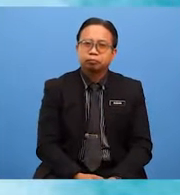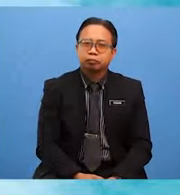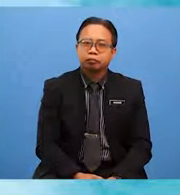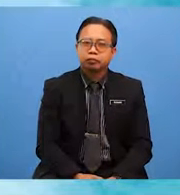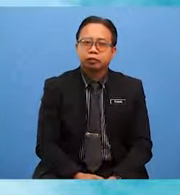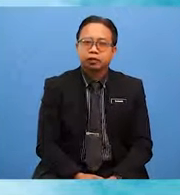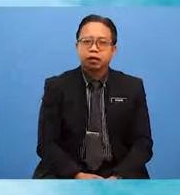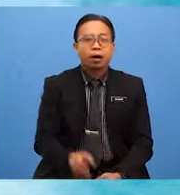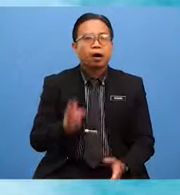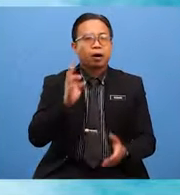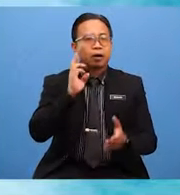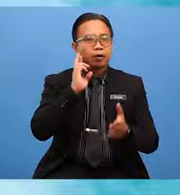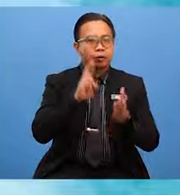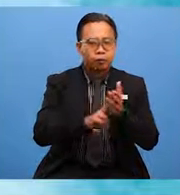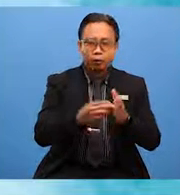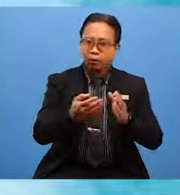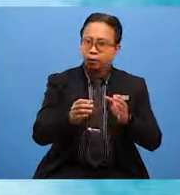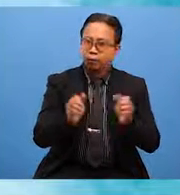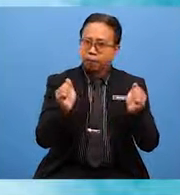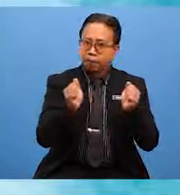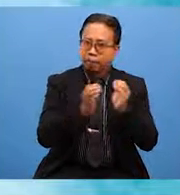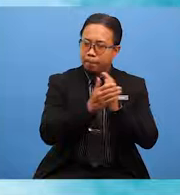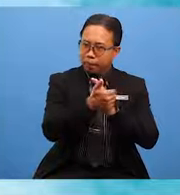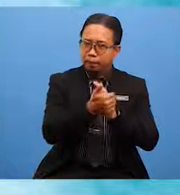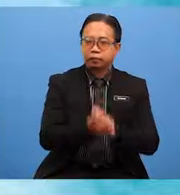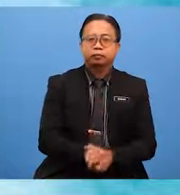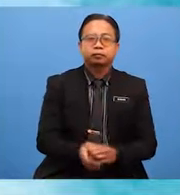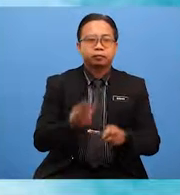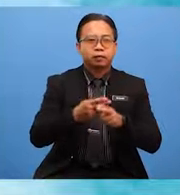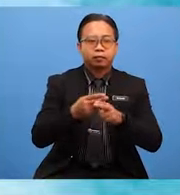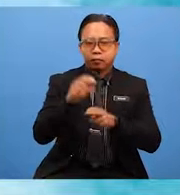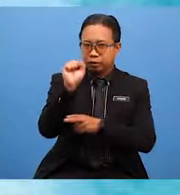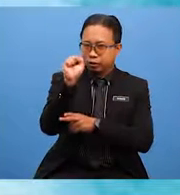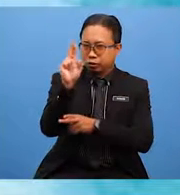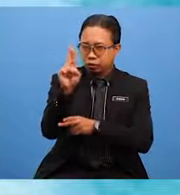Reported by Malik bin Muhammad Jalib, Secretary.